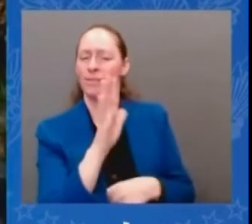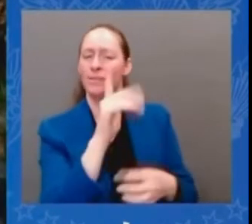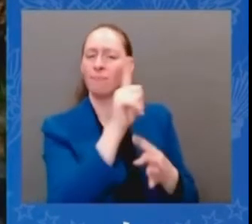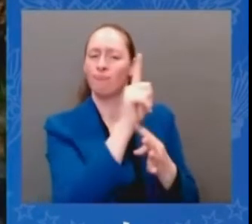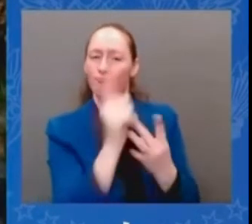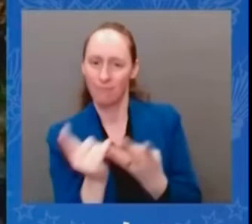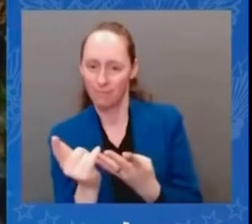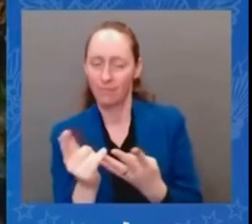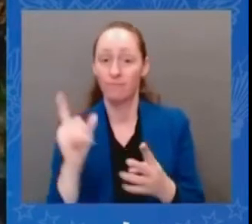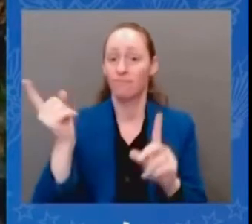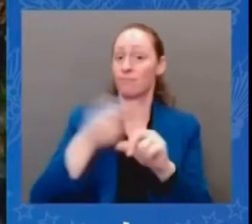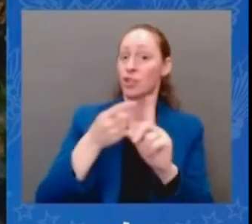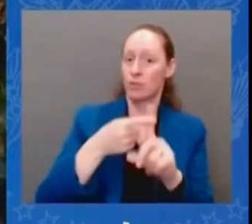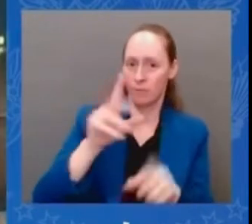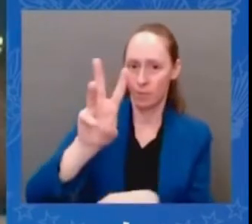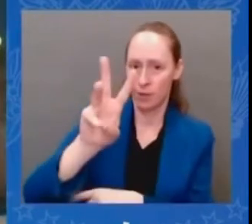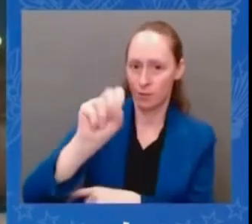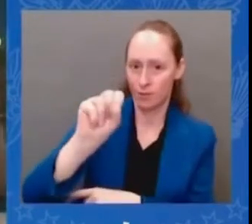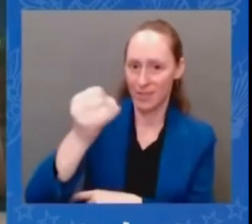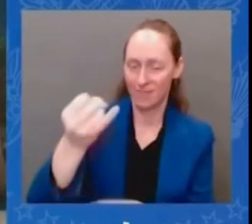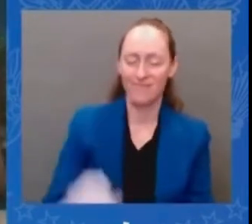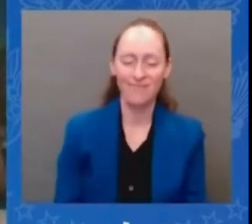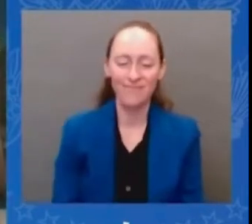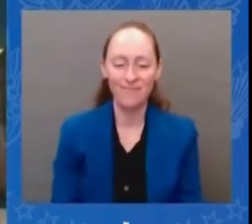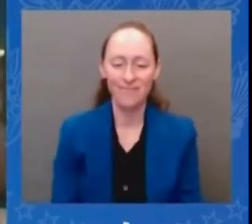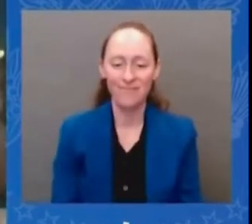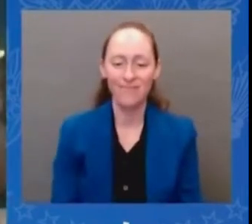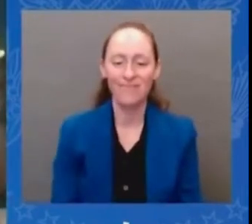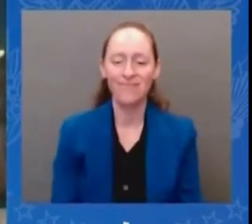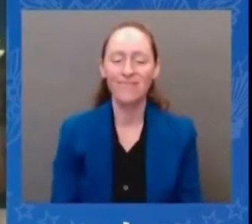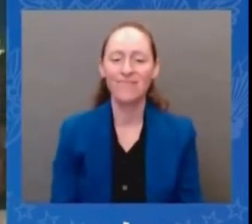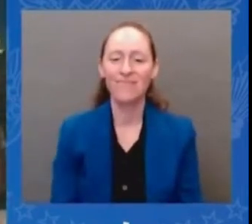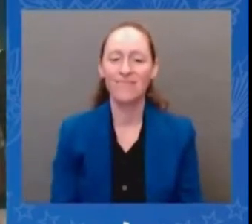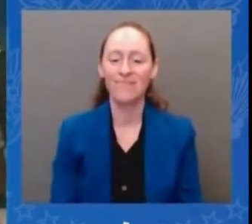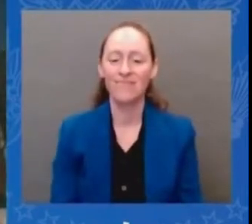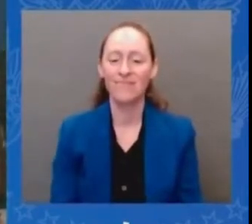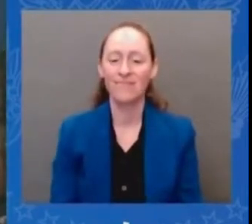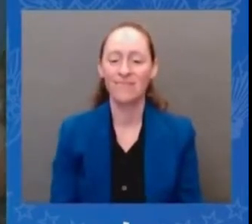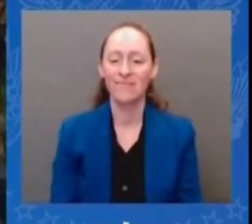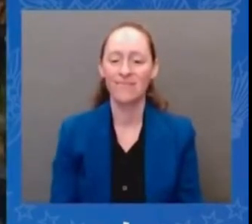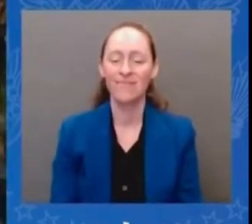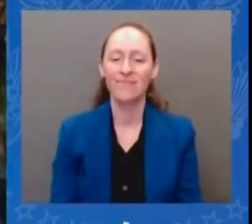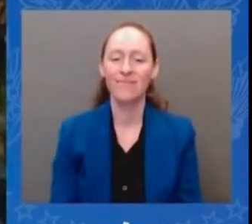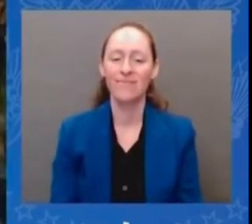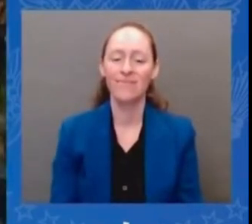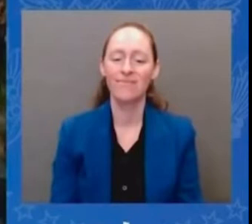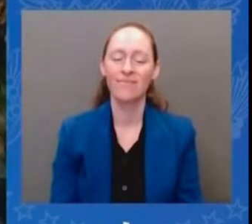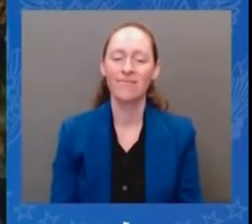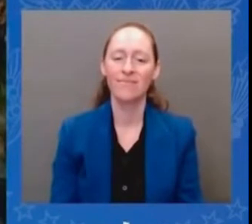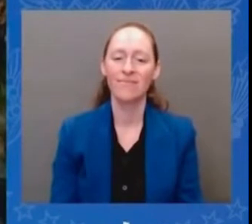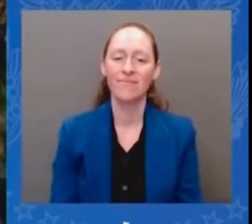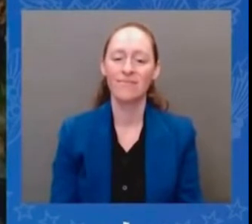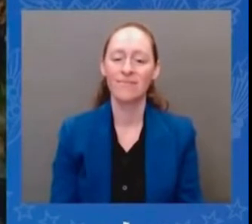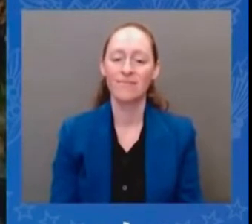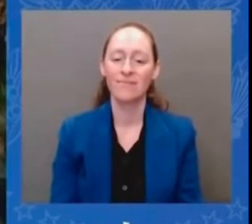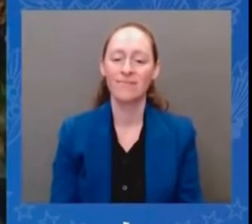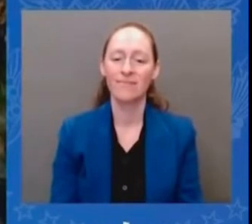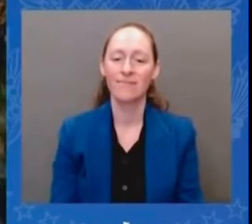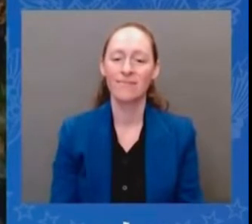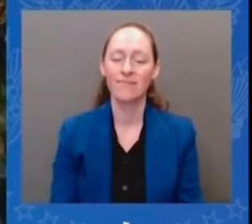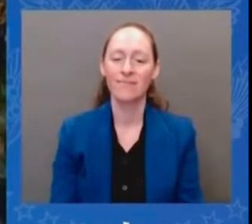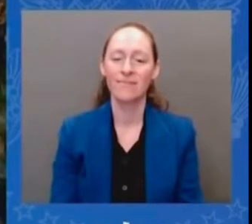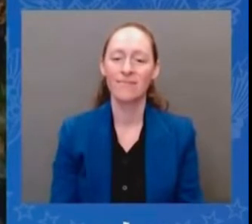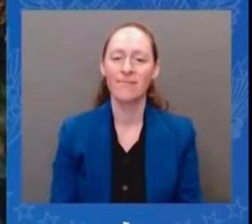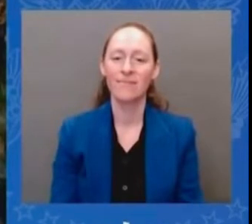you said at the outset meeting that you did not want uh you did not want uh competition to turn